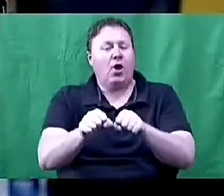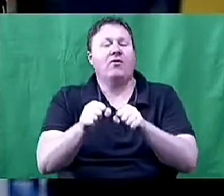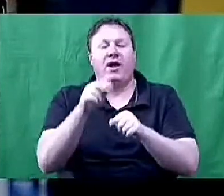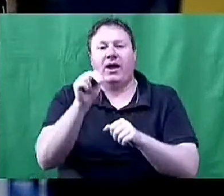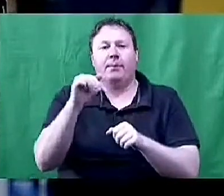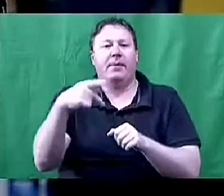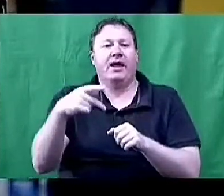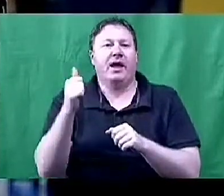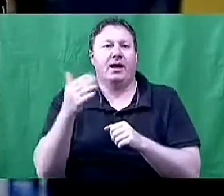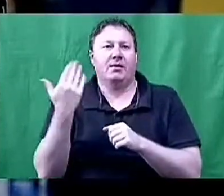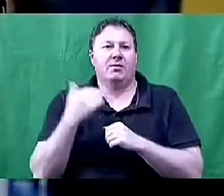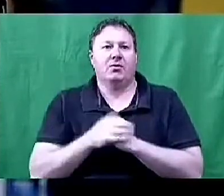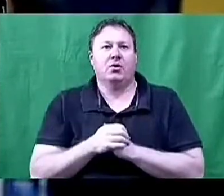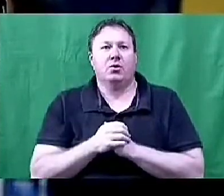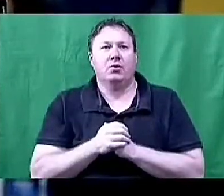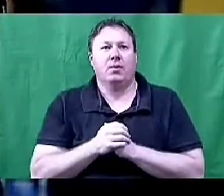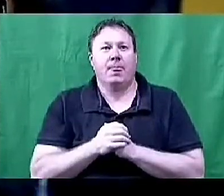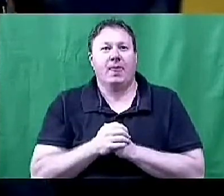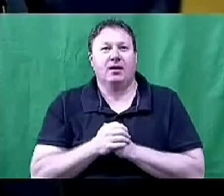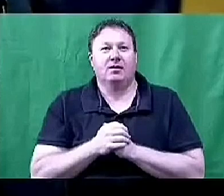One cannot leave her role